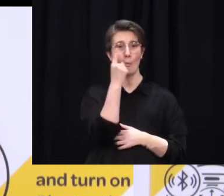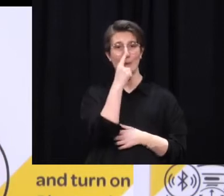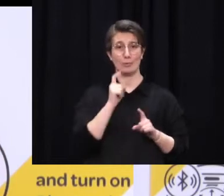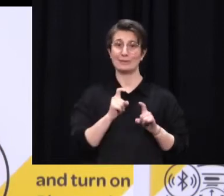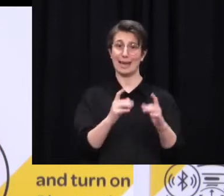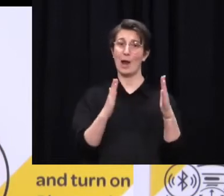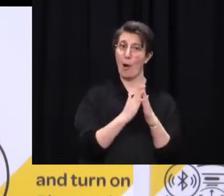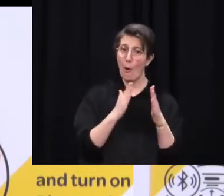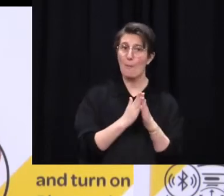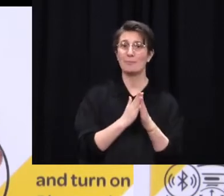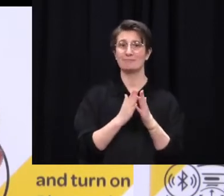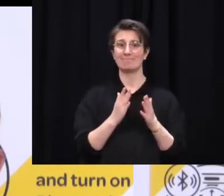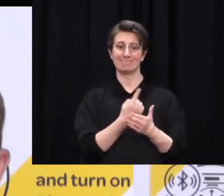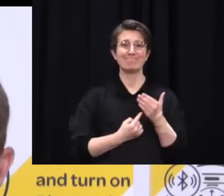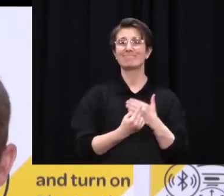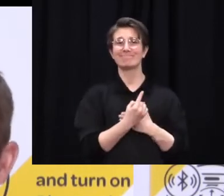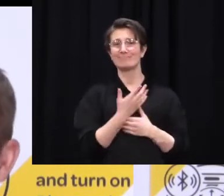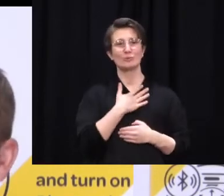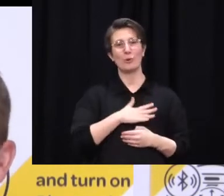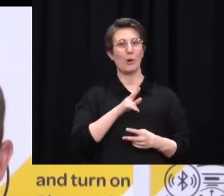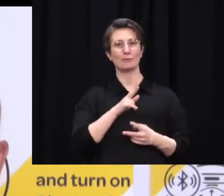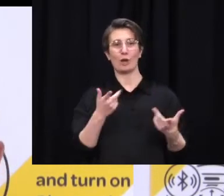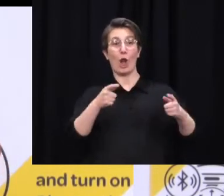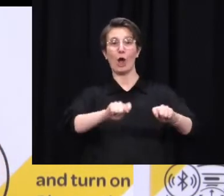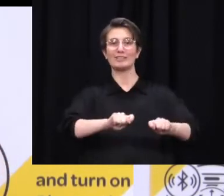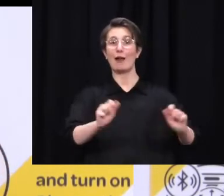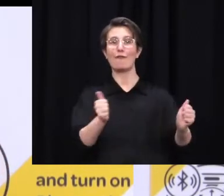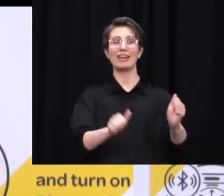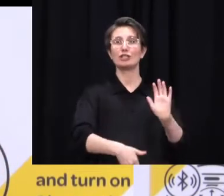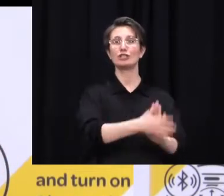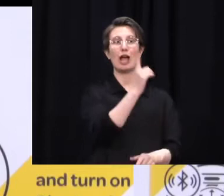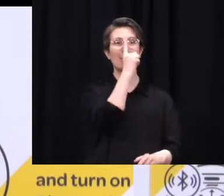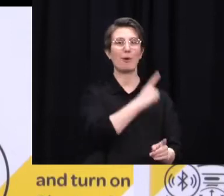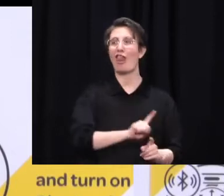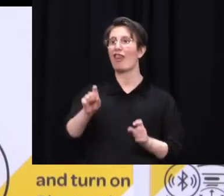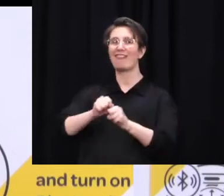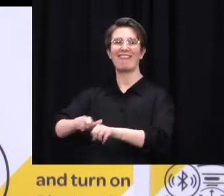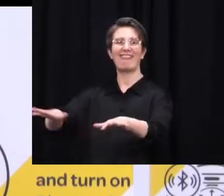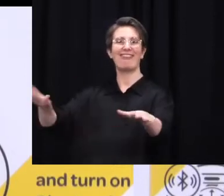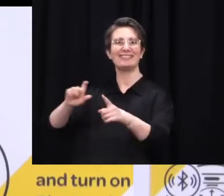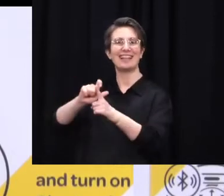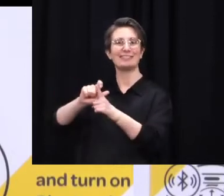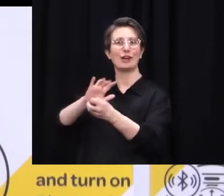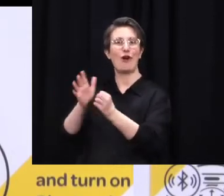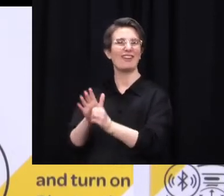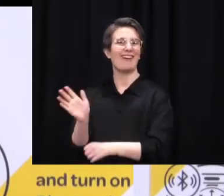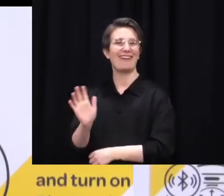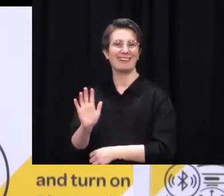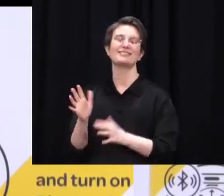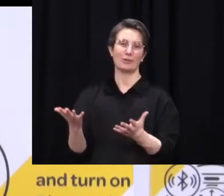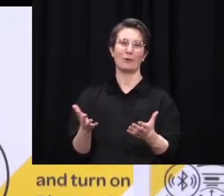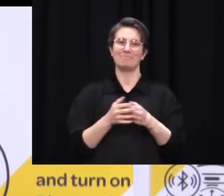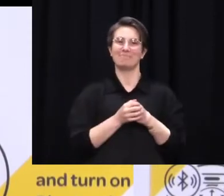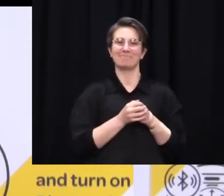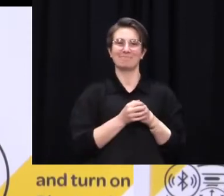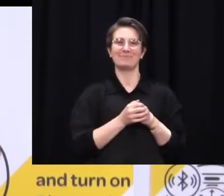-lockdown transmission. So keep it local, wear a mask and keep your distance. When buying your groceries, wear a mask and sign in